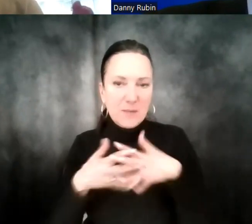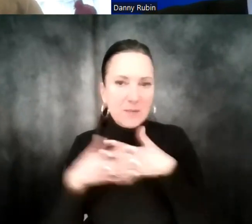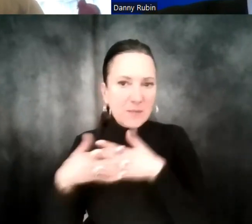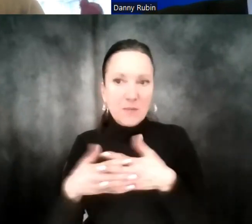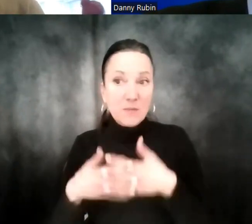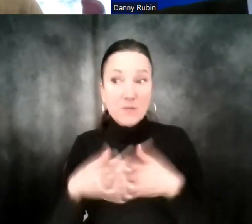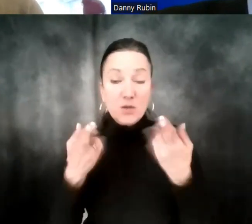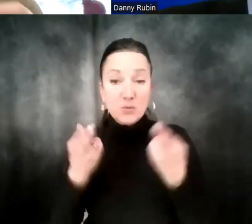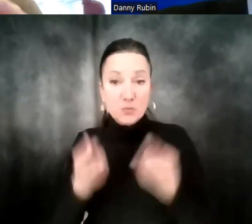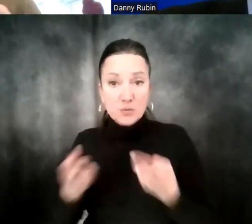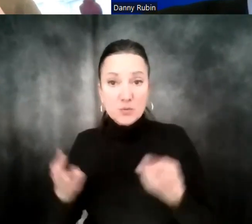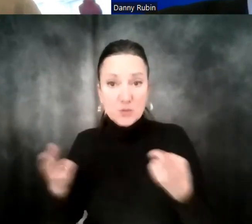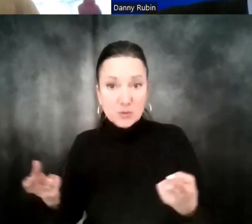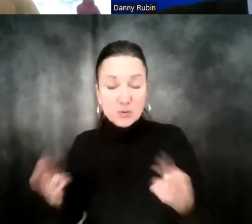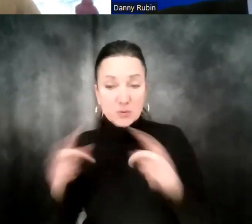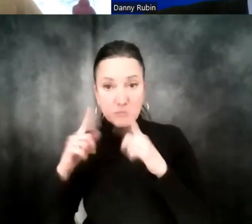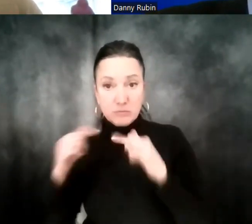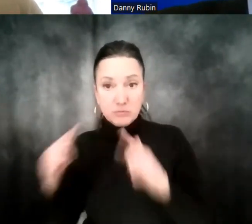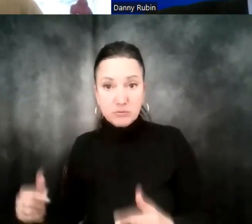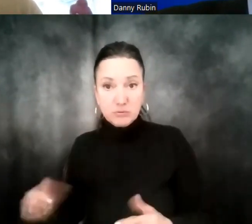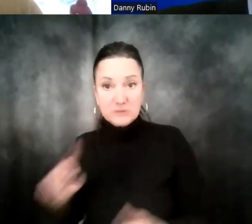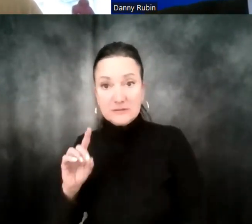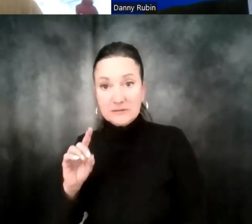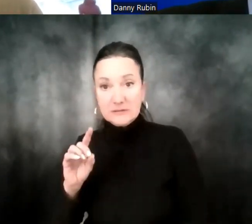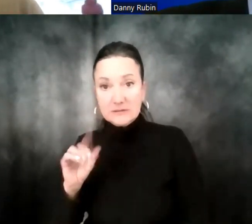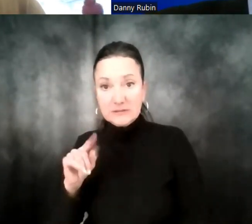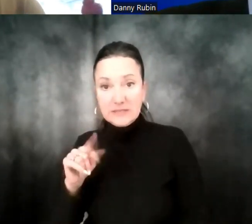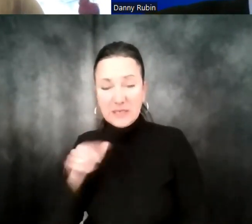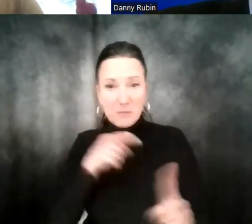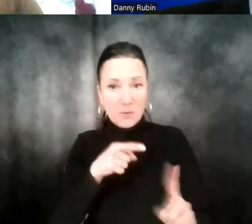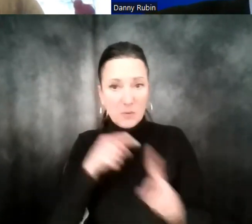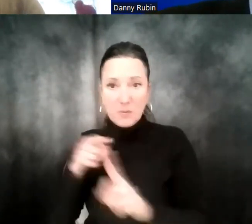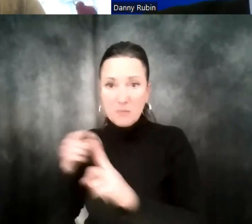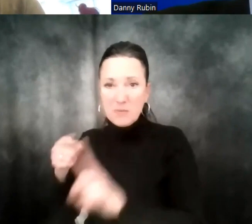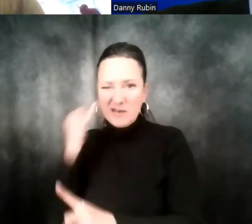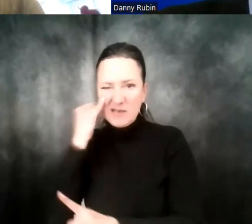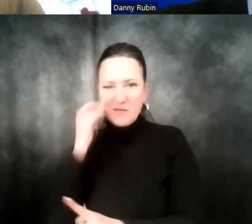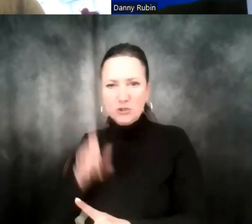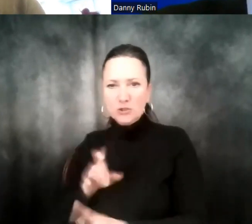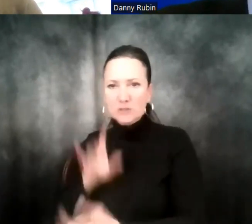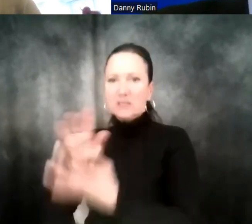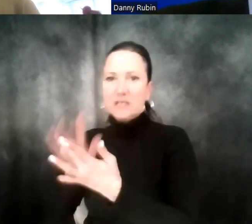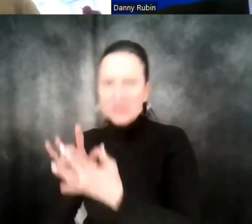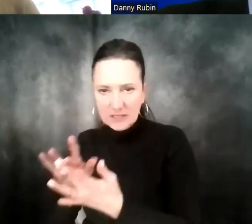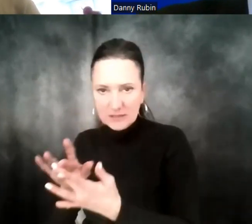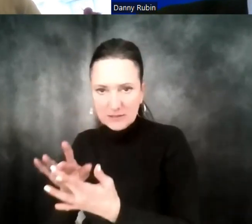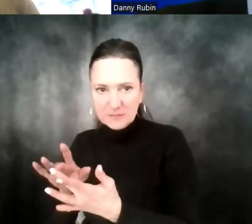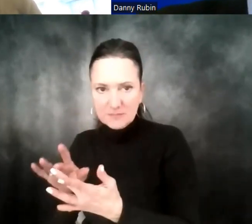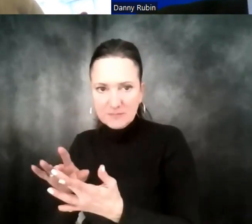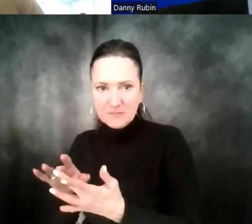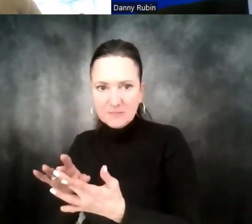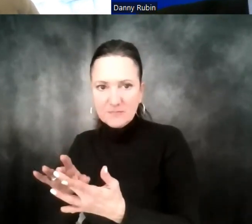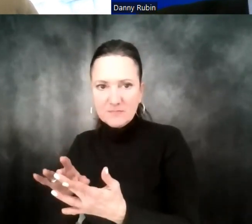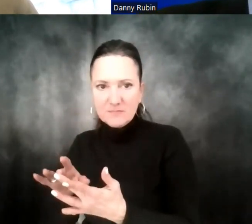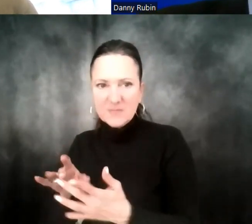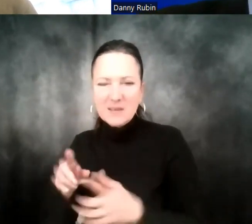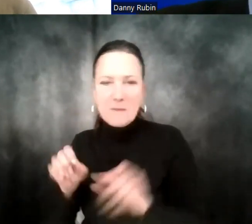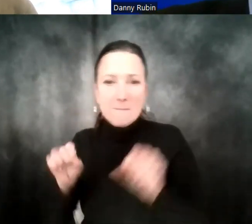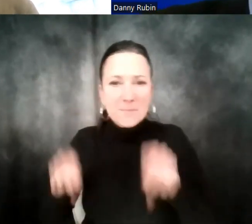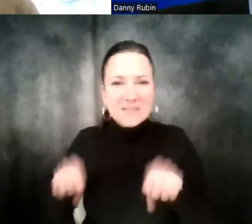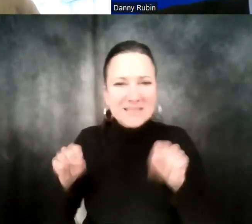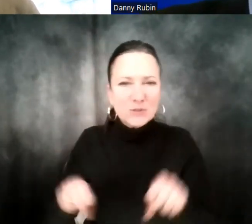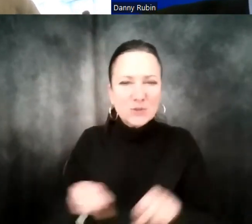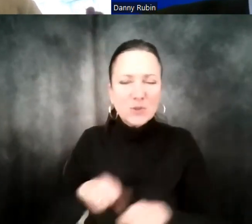these resources or data points will let me know whether or not I can reach out to the client or not, based on their potential,